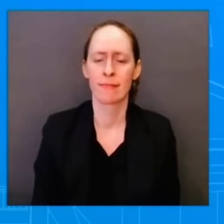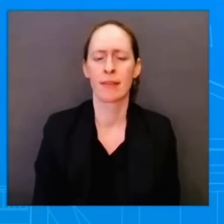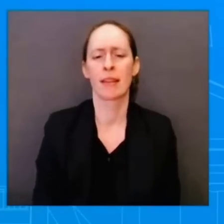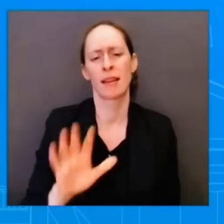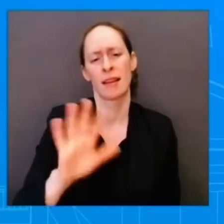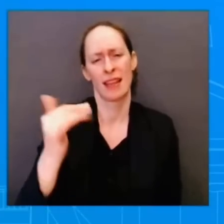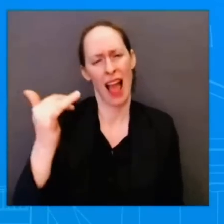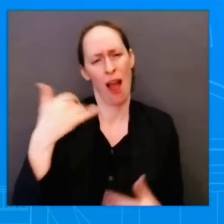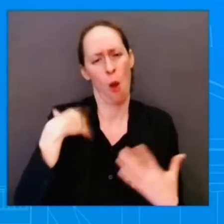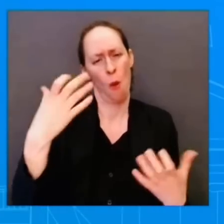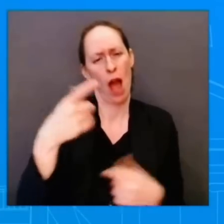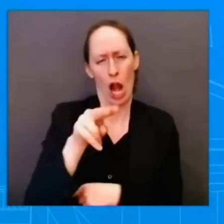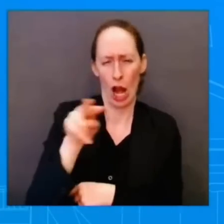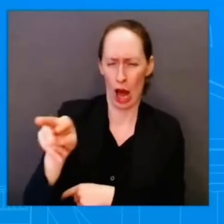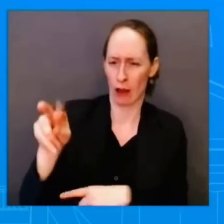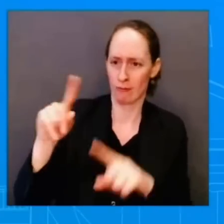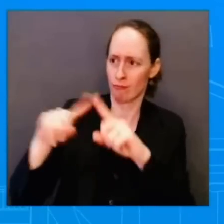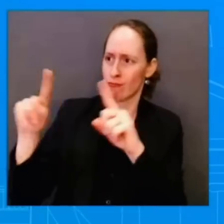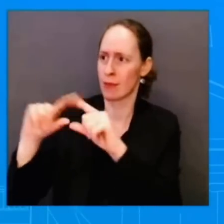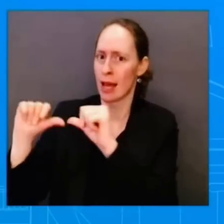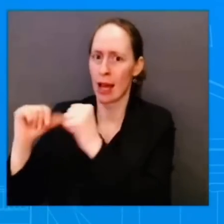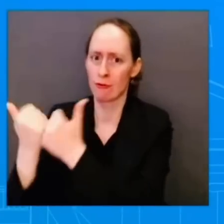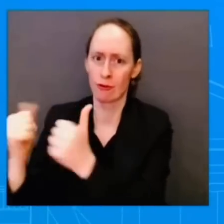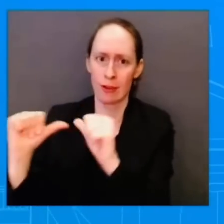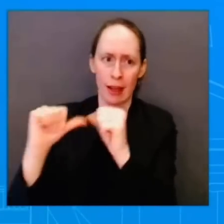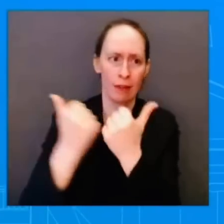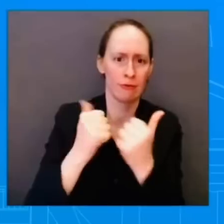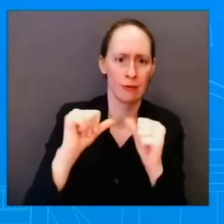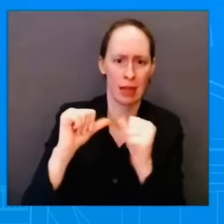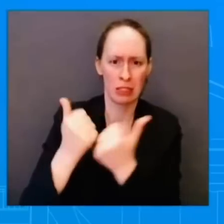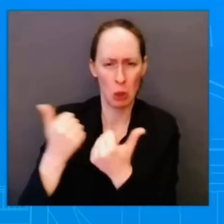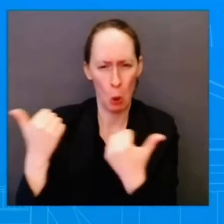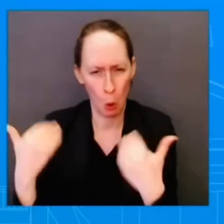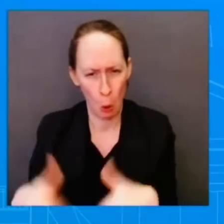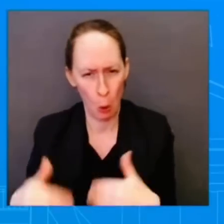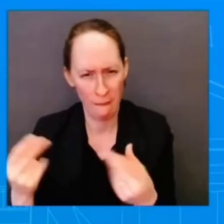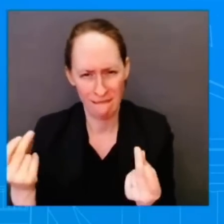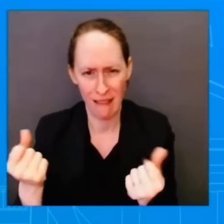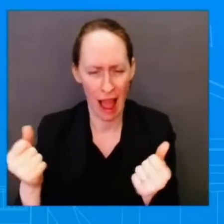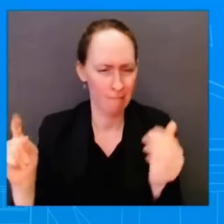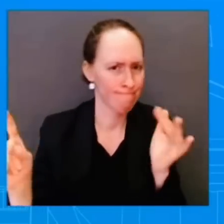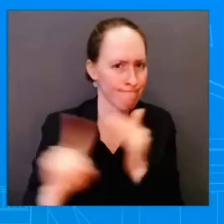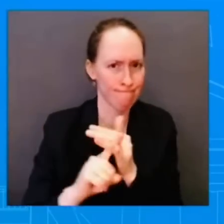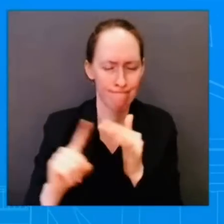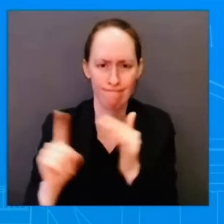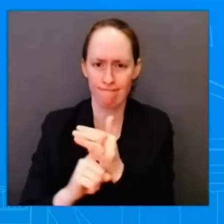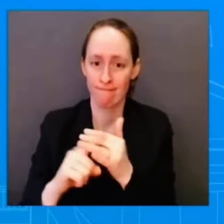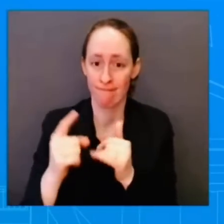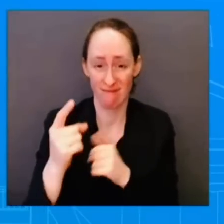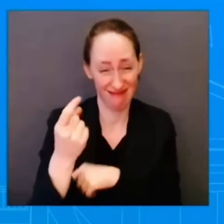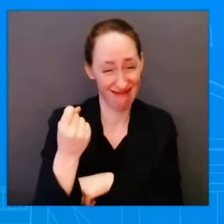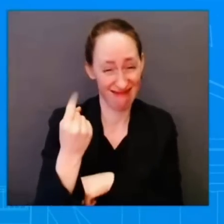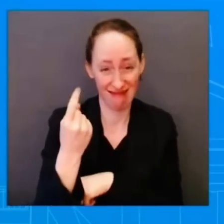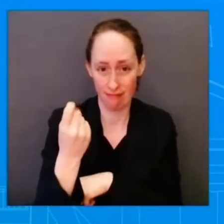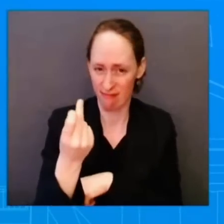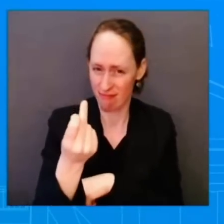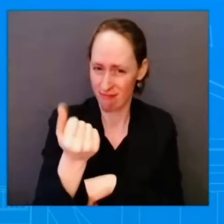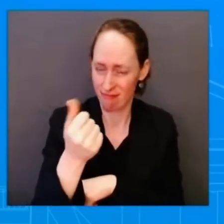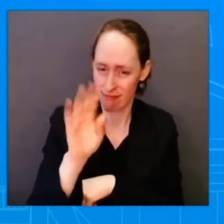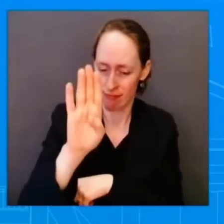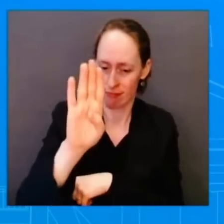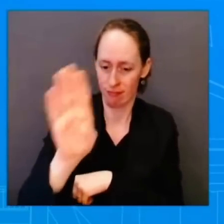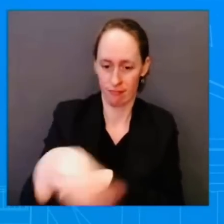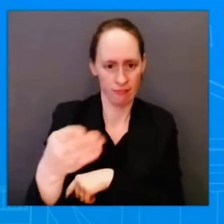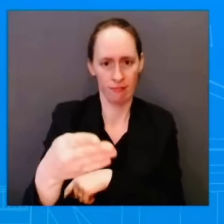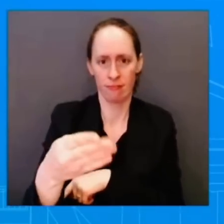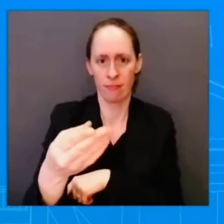took this very seriously and reacted within hours of the derailment and was on the ground, this is the Environmental